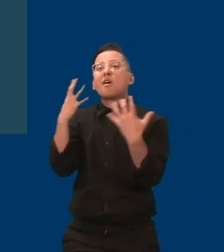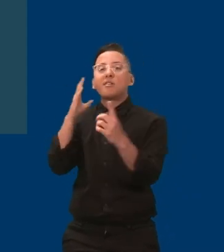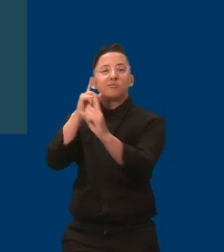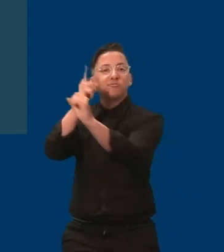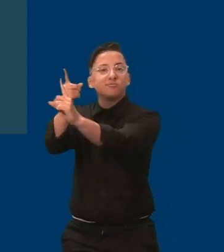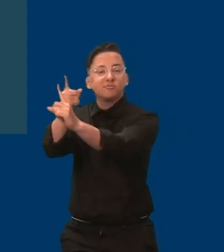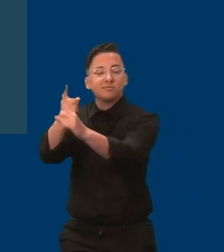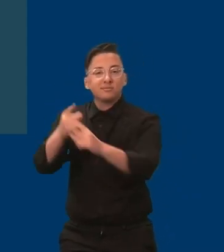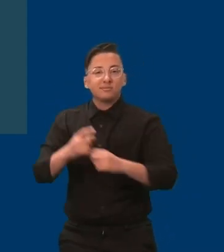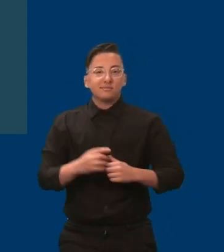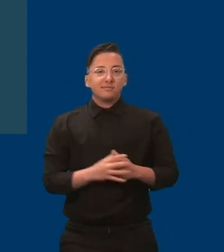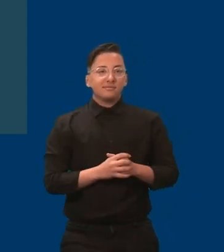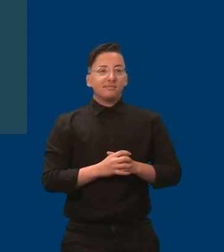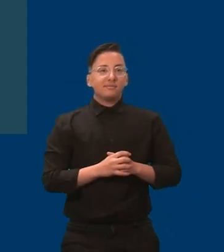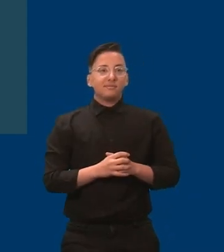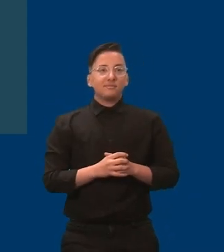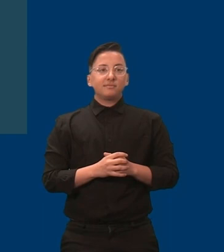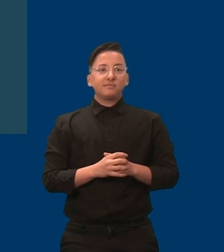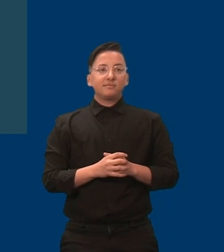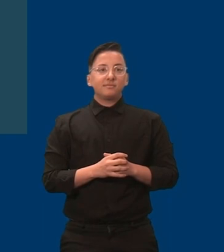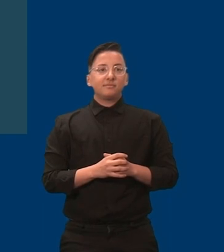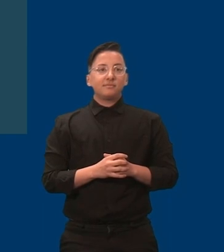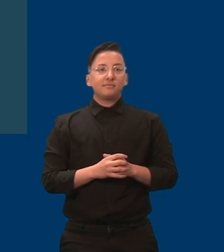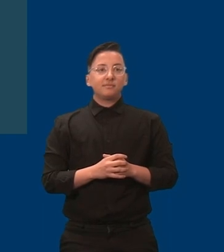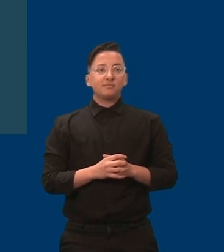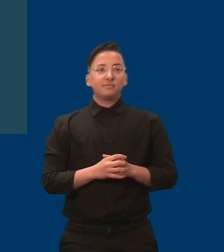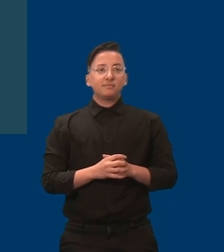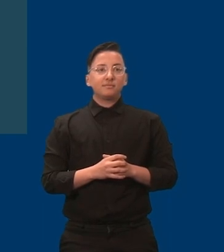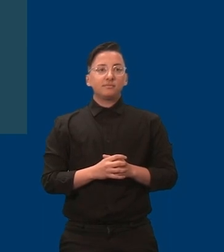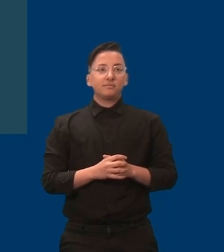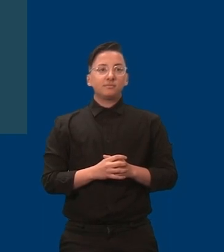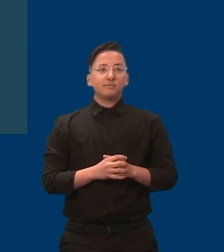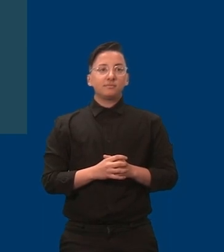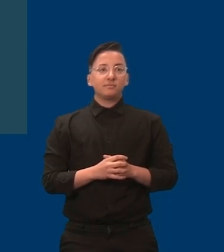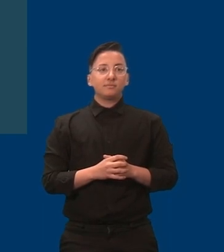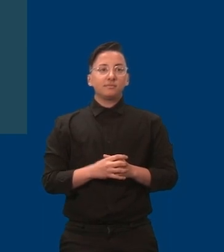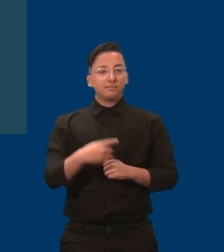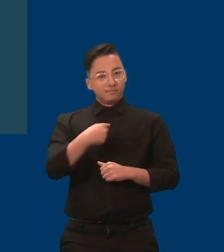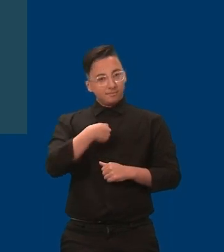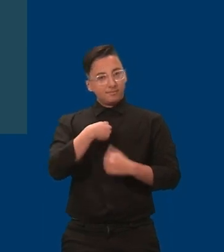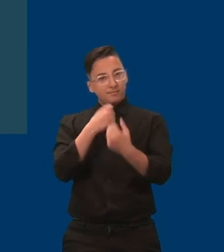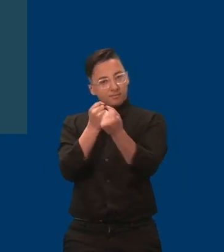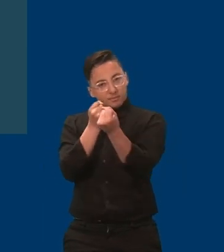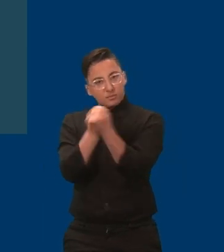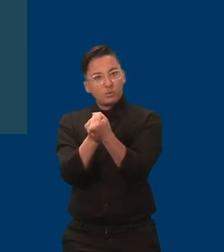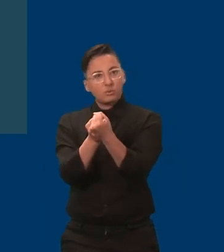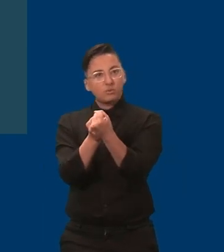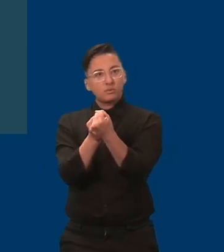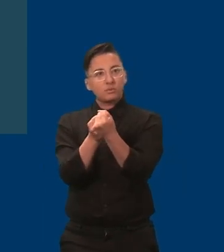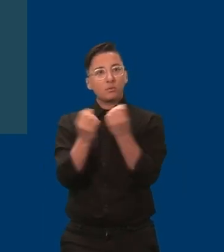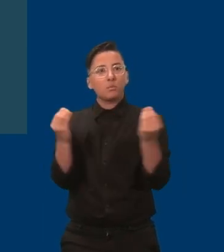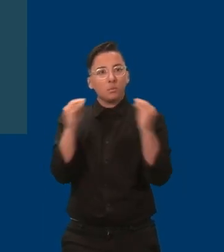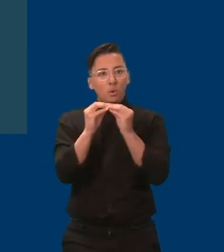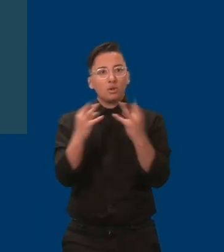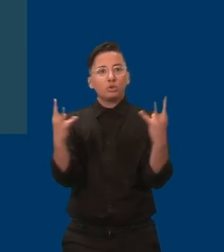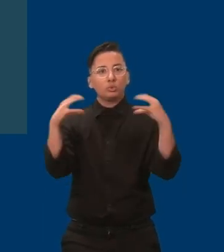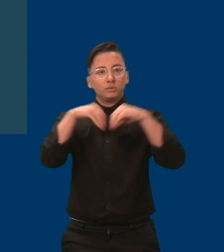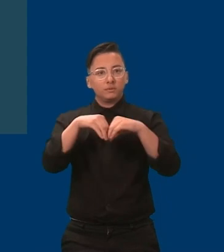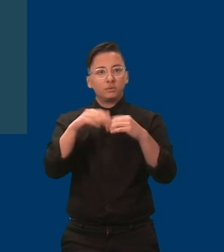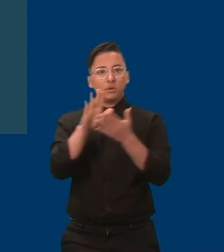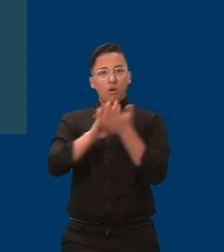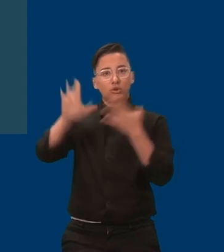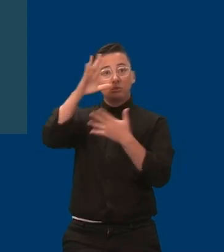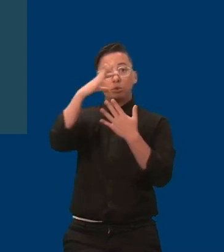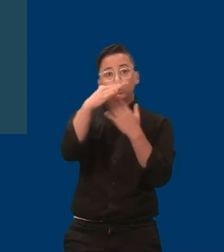for expanding inclusive college options for students